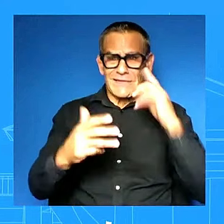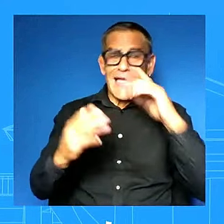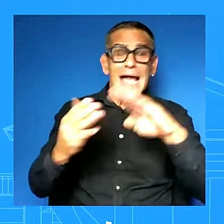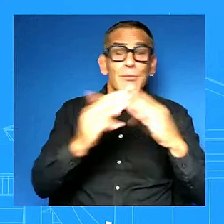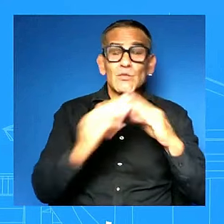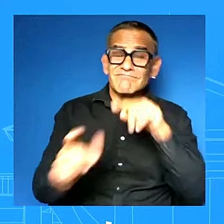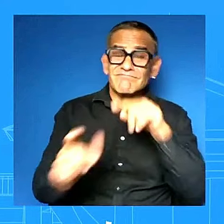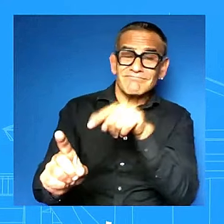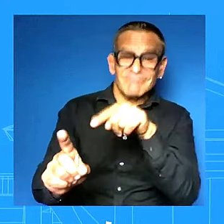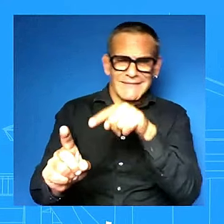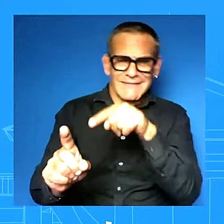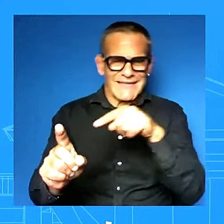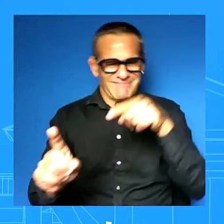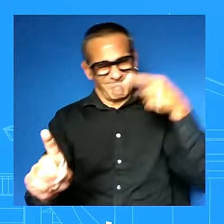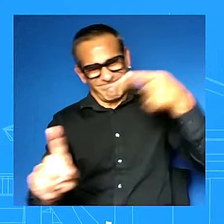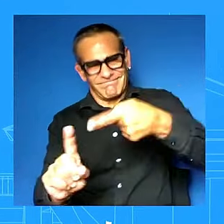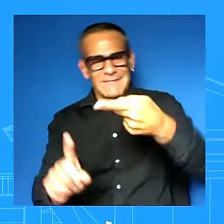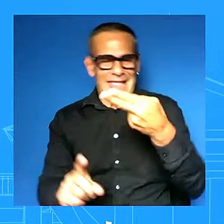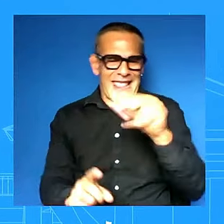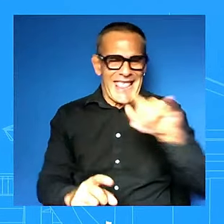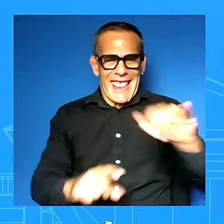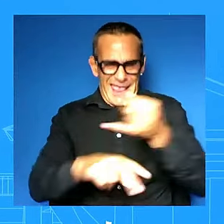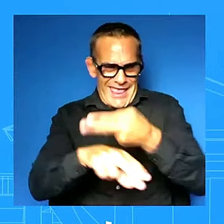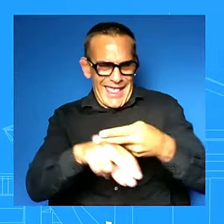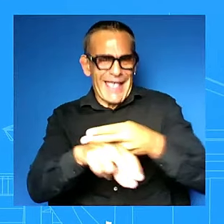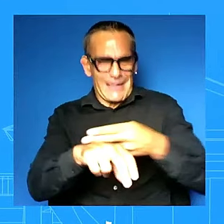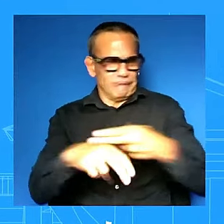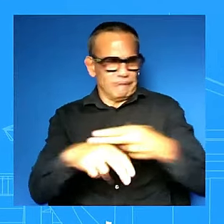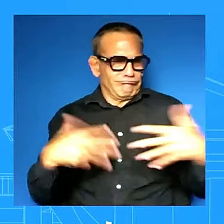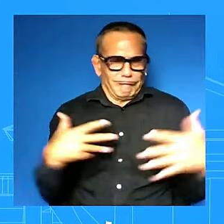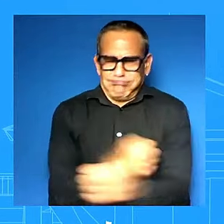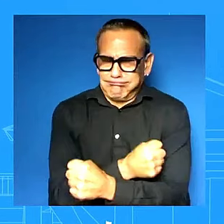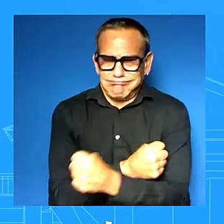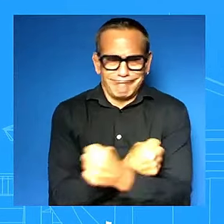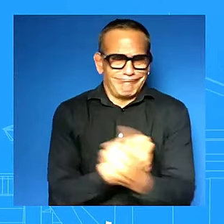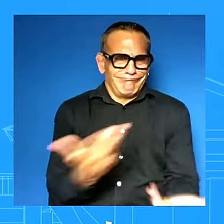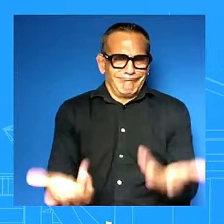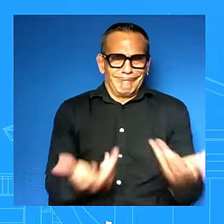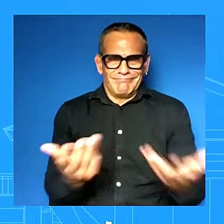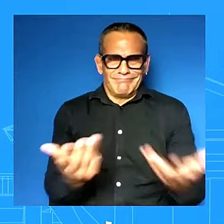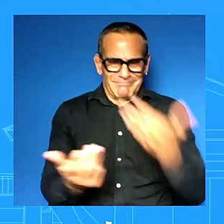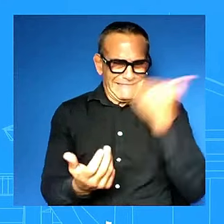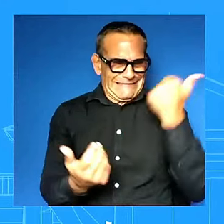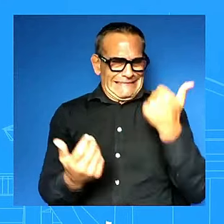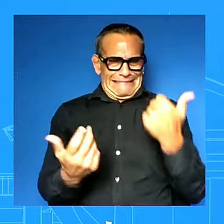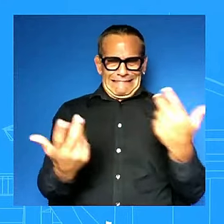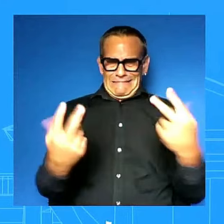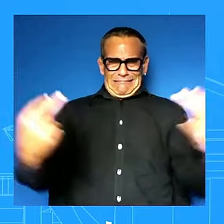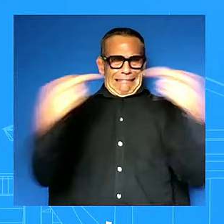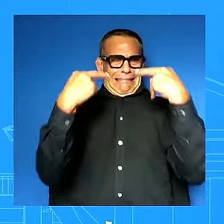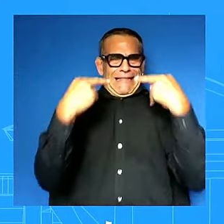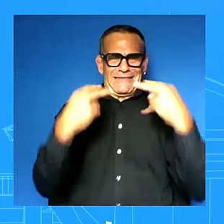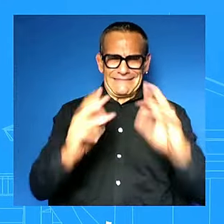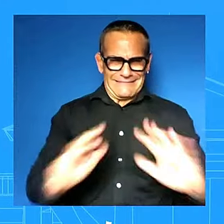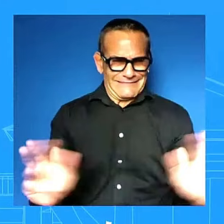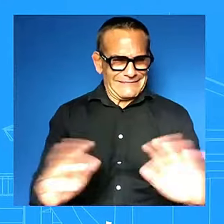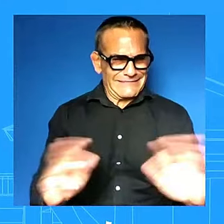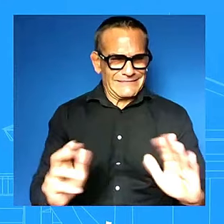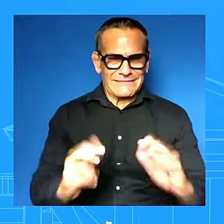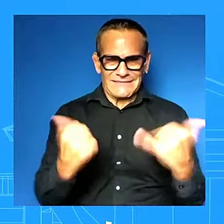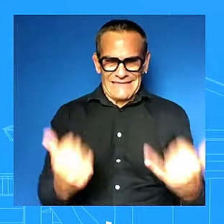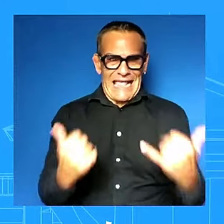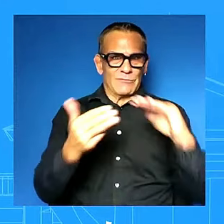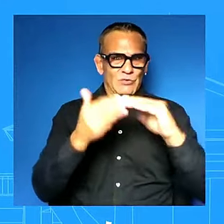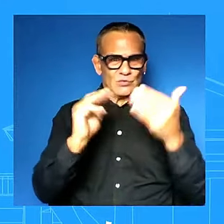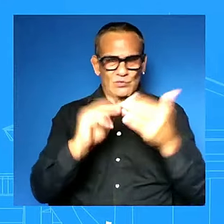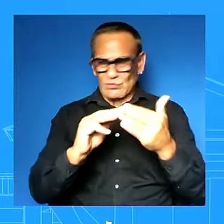for their life because of how this is being lifted up and this is about tearing communities apart and we deserve more our